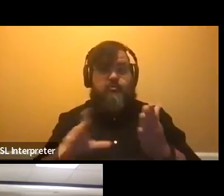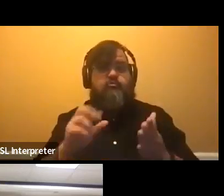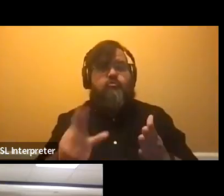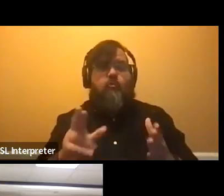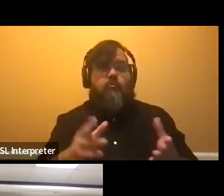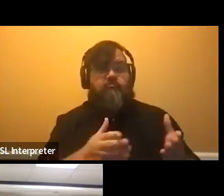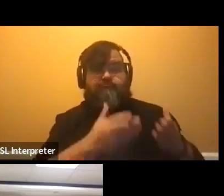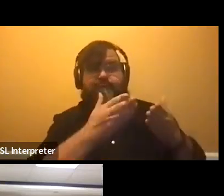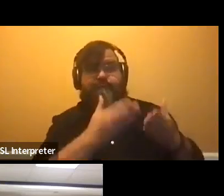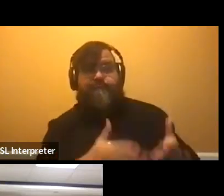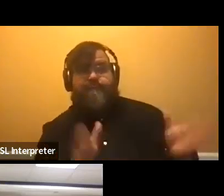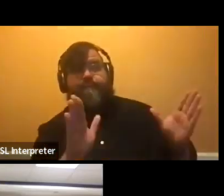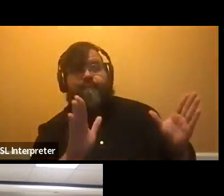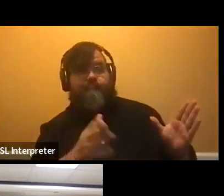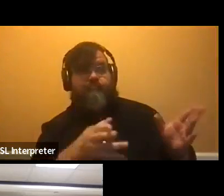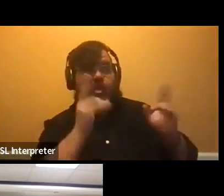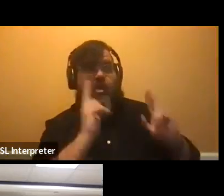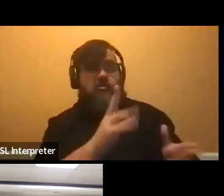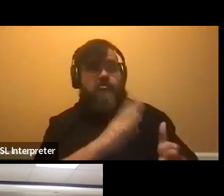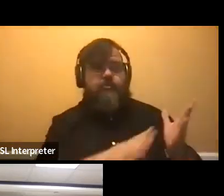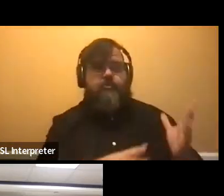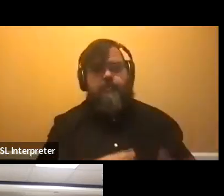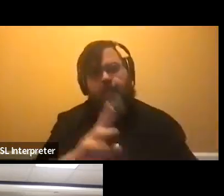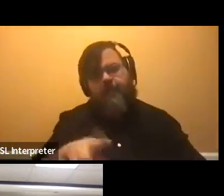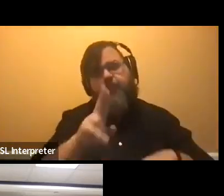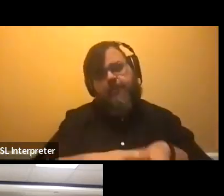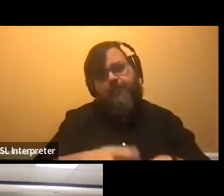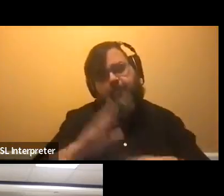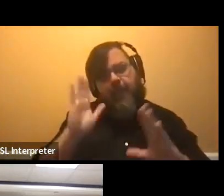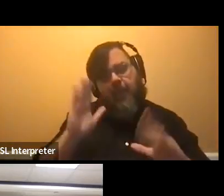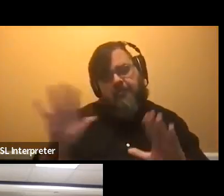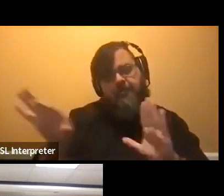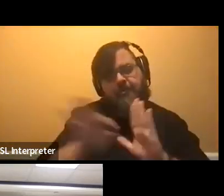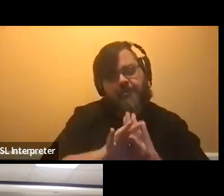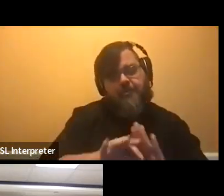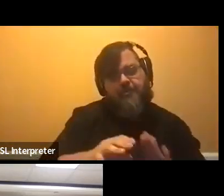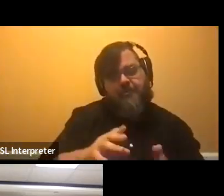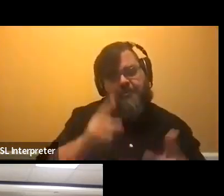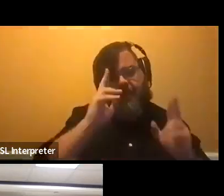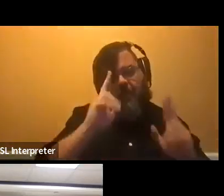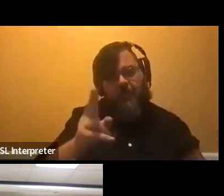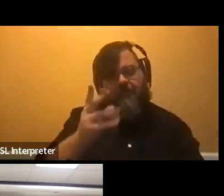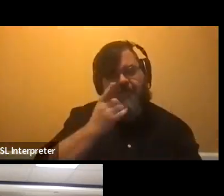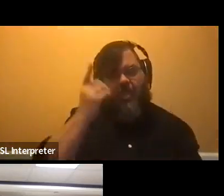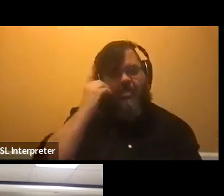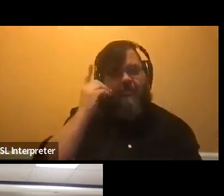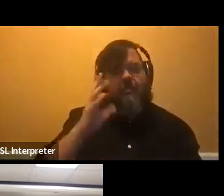students. And of course, we hope you choose the honors hall, but any of these choices are good ones.